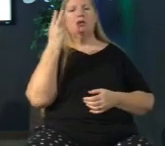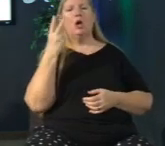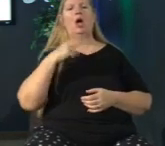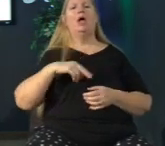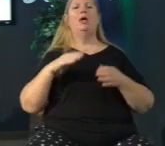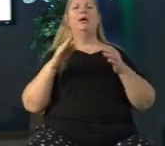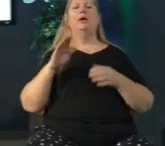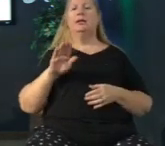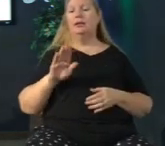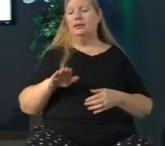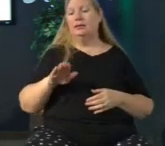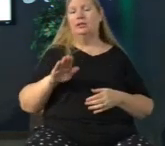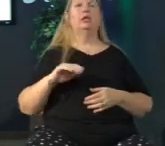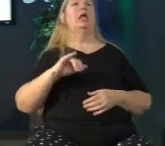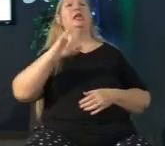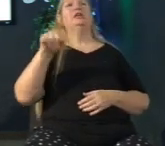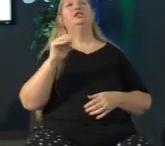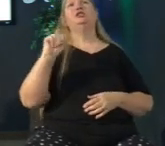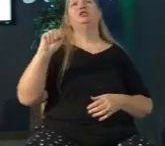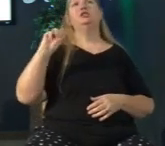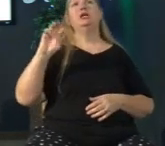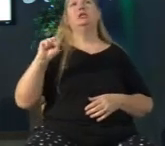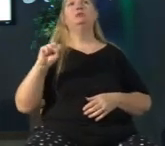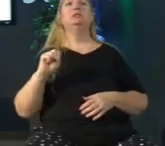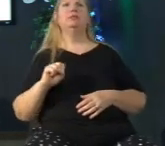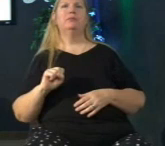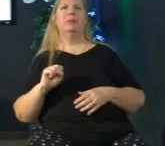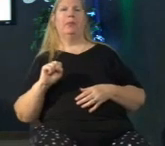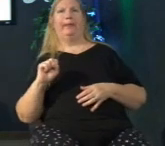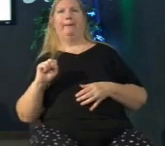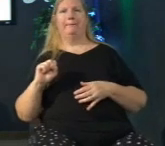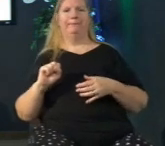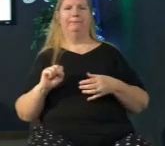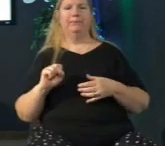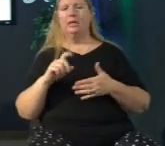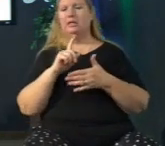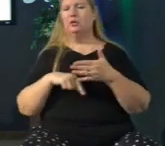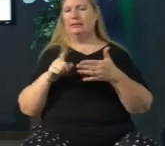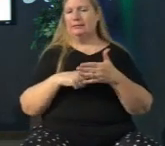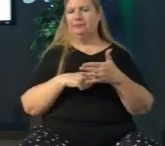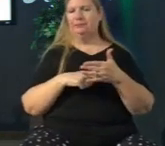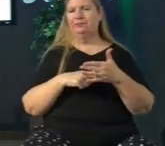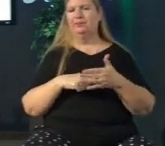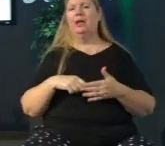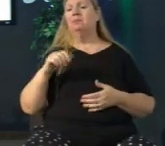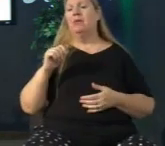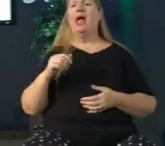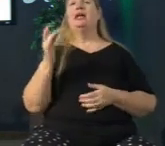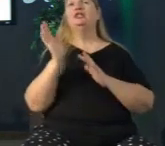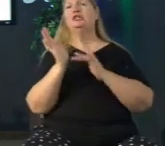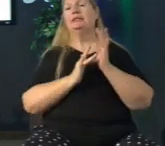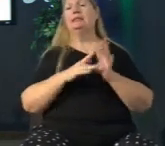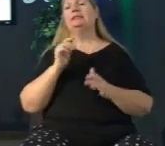he shares with him that yes he could be healed he could have the pain